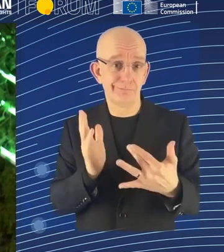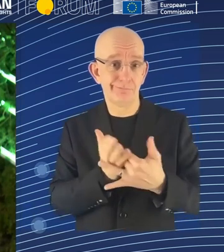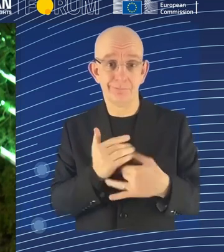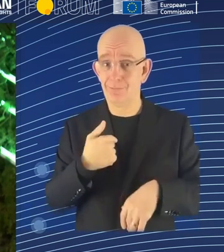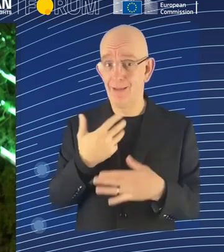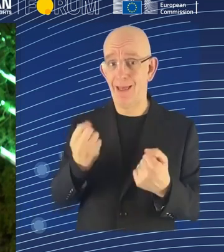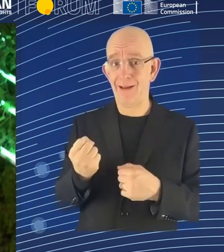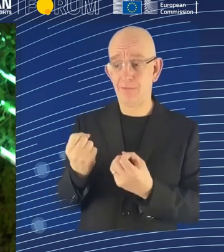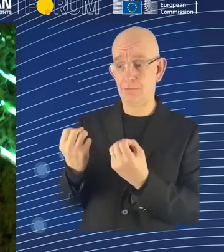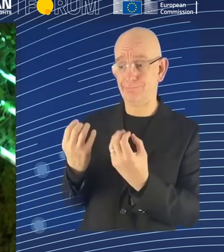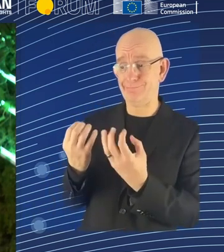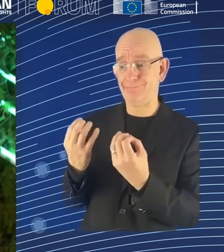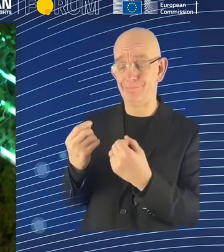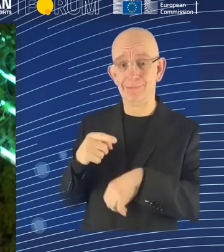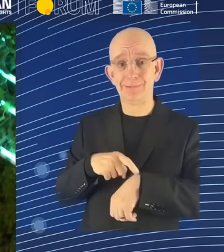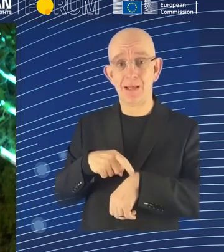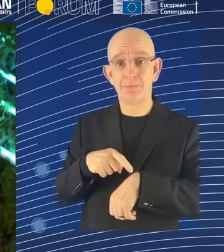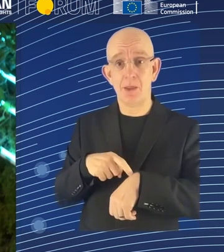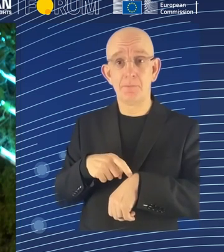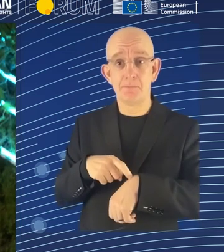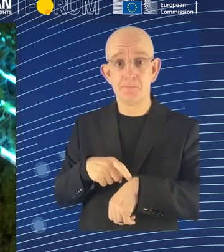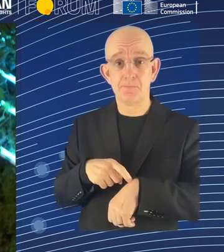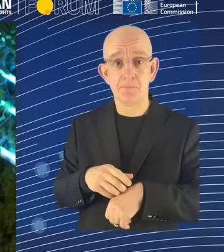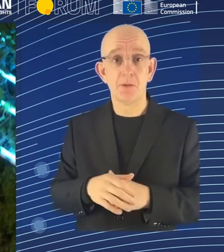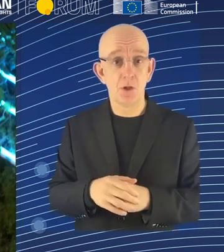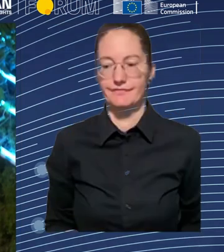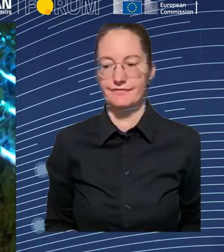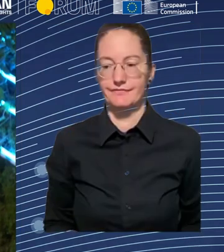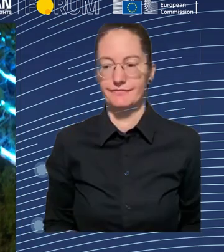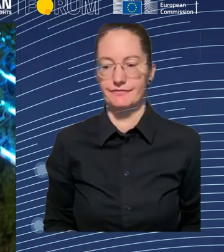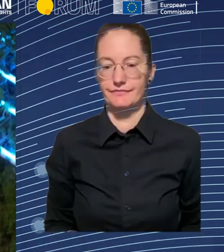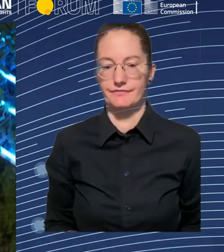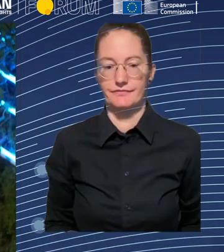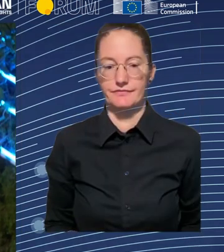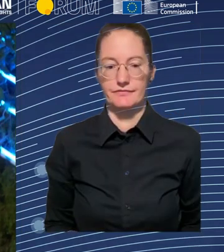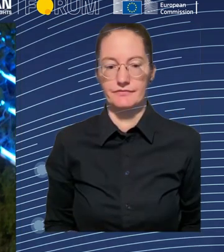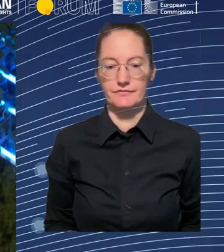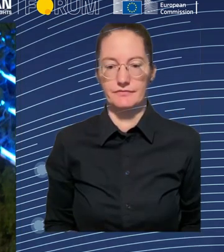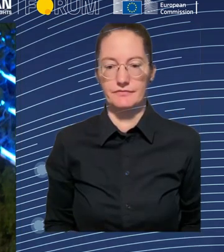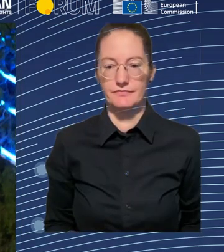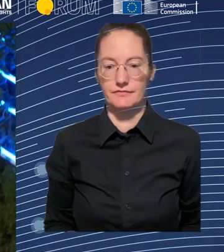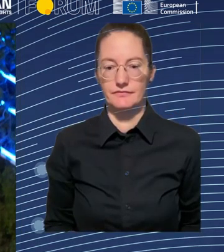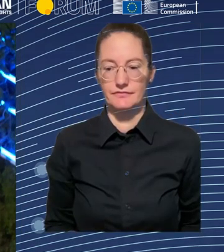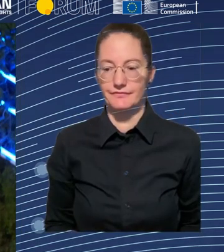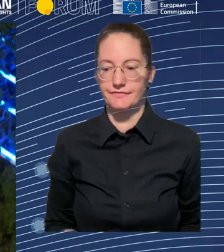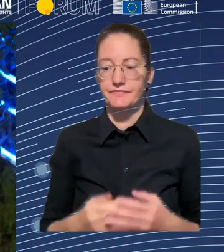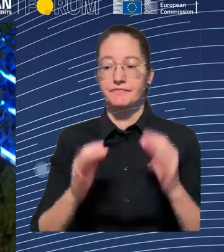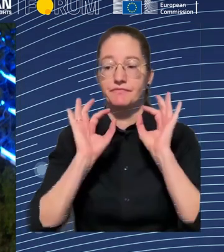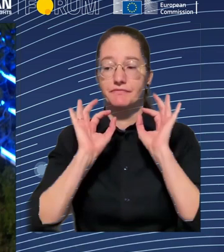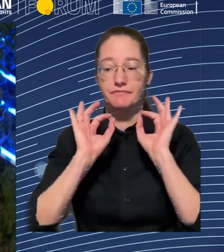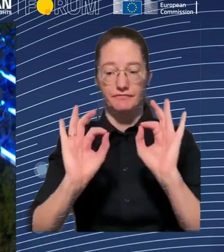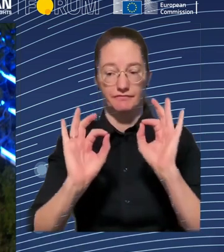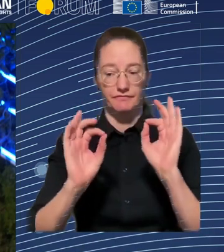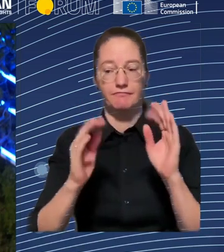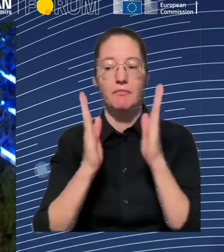ask those questions from the floor. Yeah, I have, and I also have Slido here. I mean, I will read it, like, now,